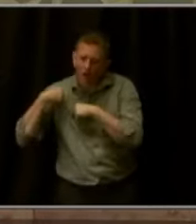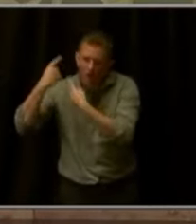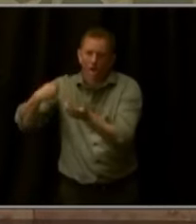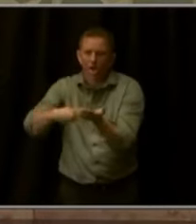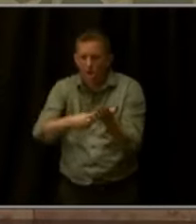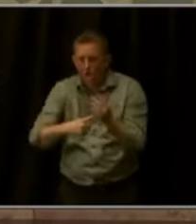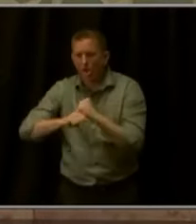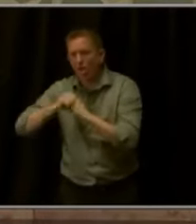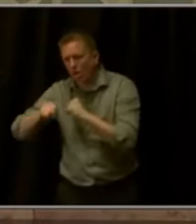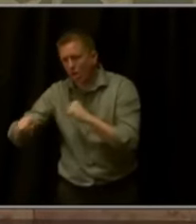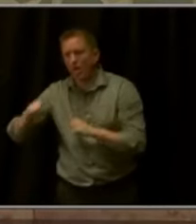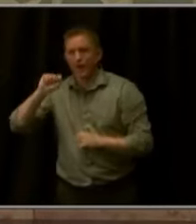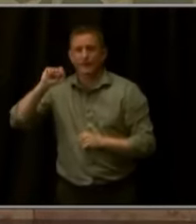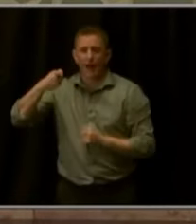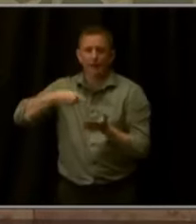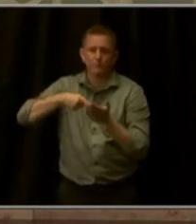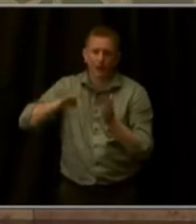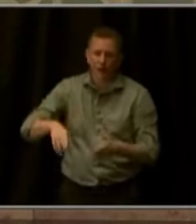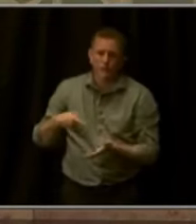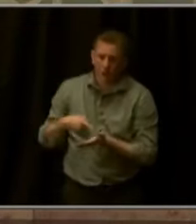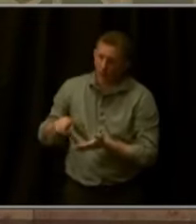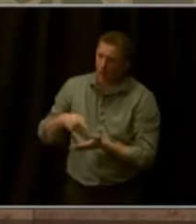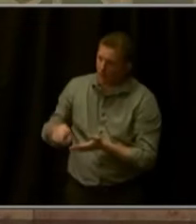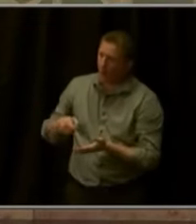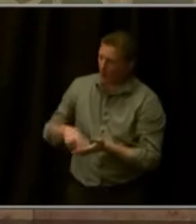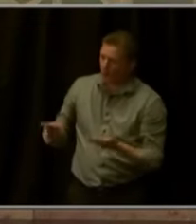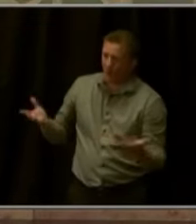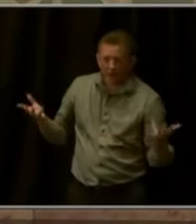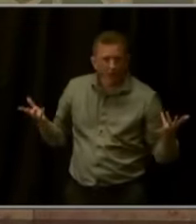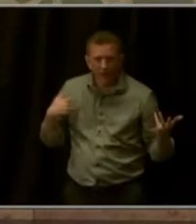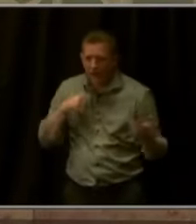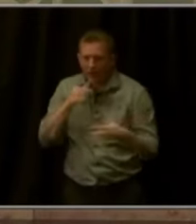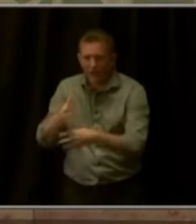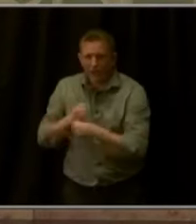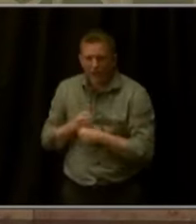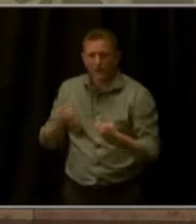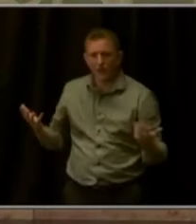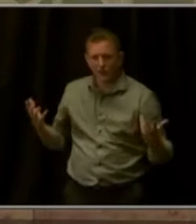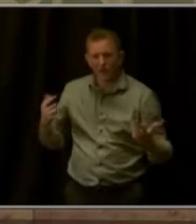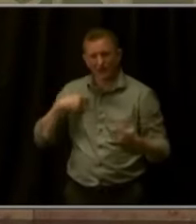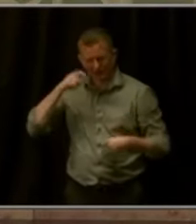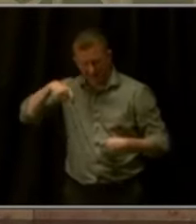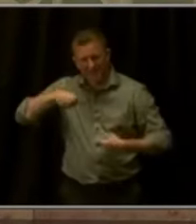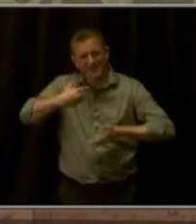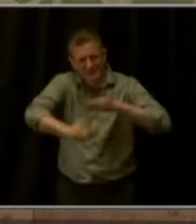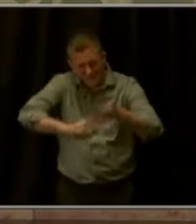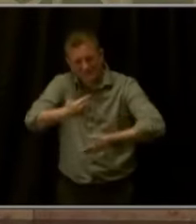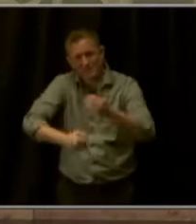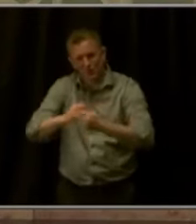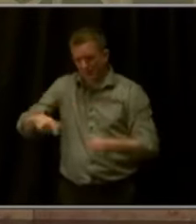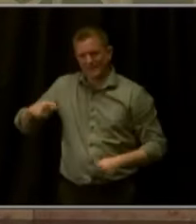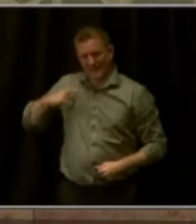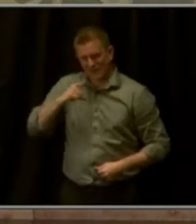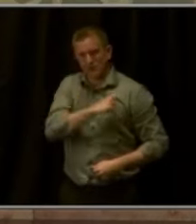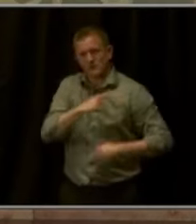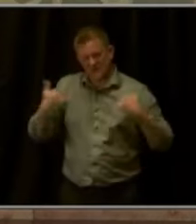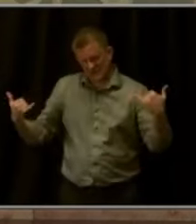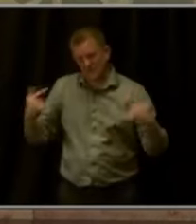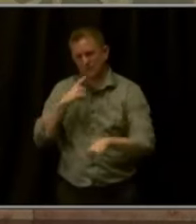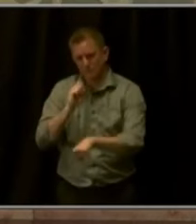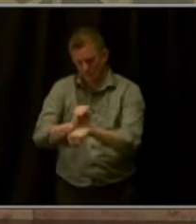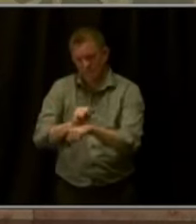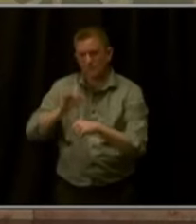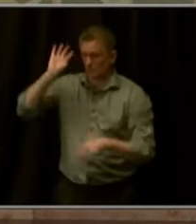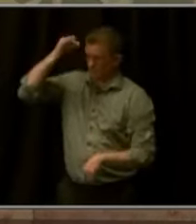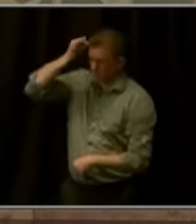services that they're not getting. If we move boldly this session to seize these unprecedented federal investments, we can